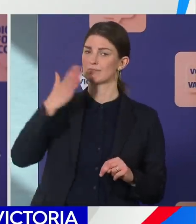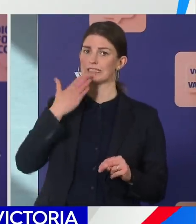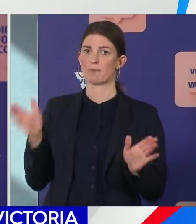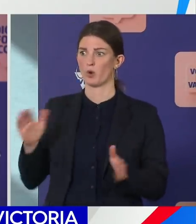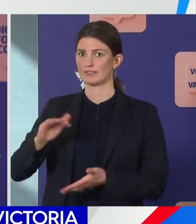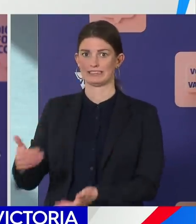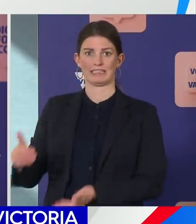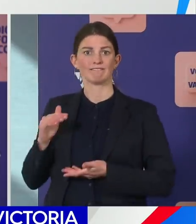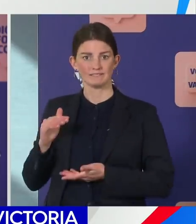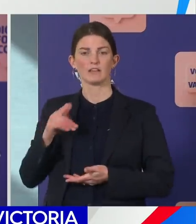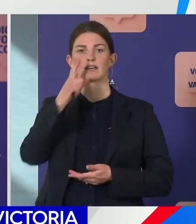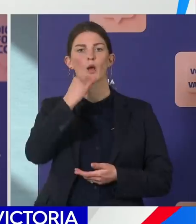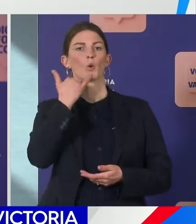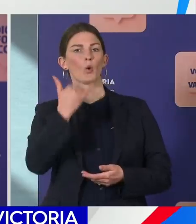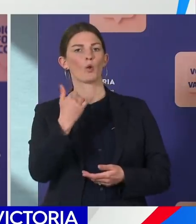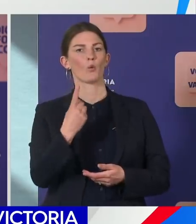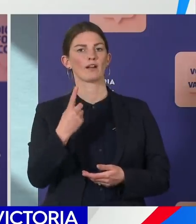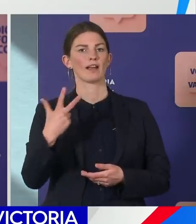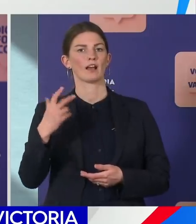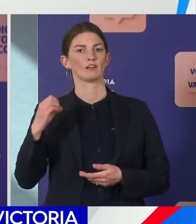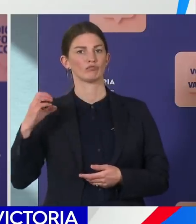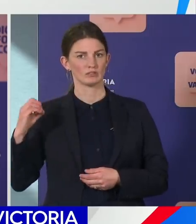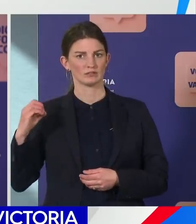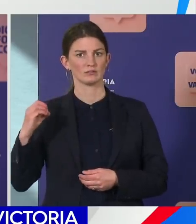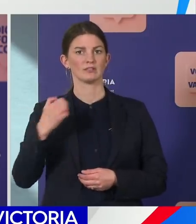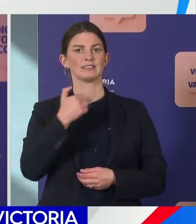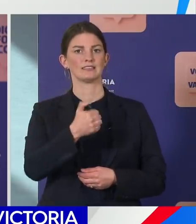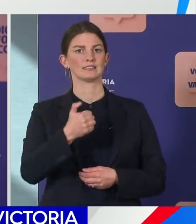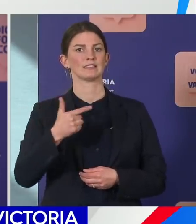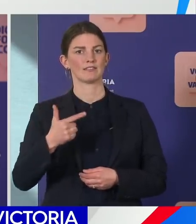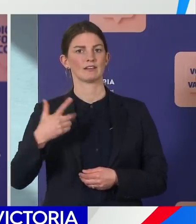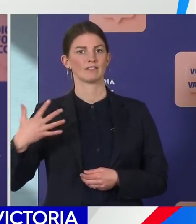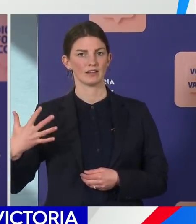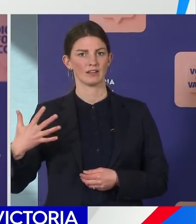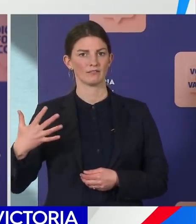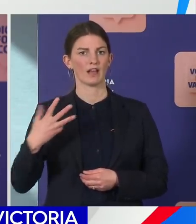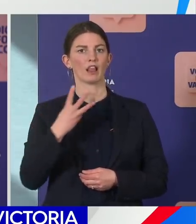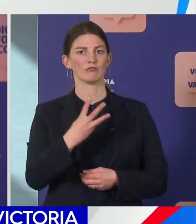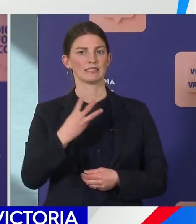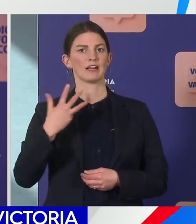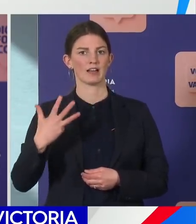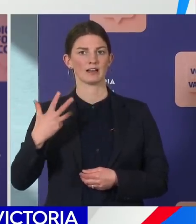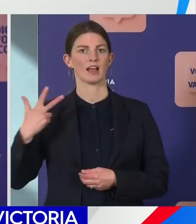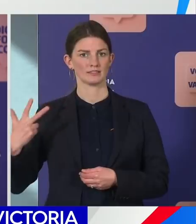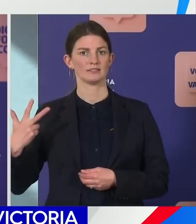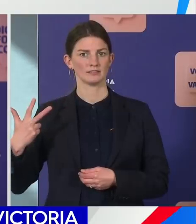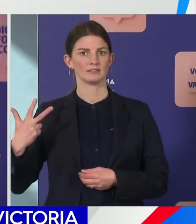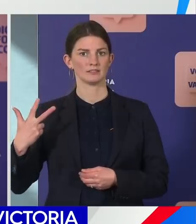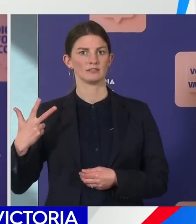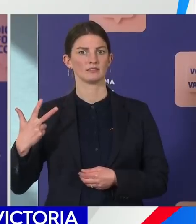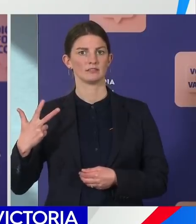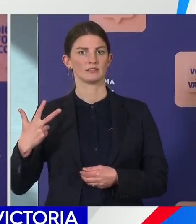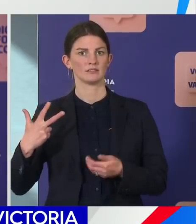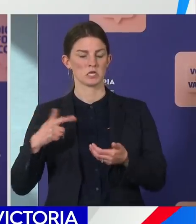on 1800 675 398 and pressing the